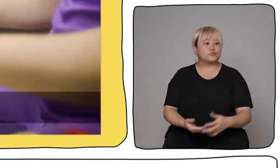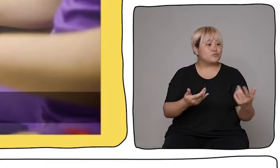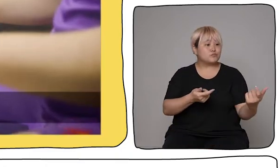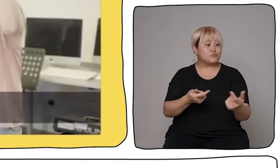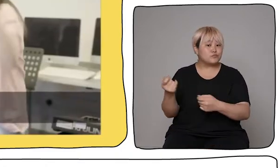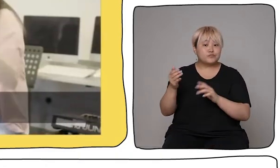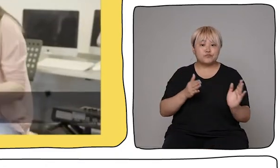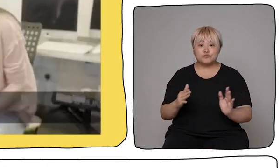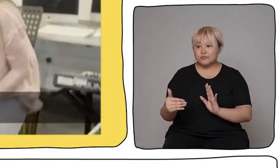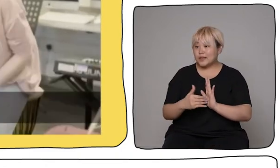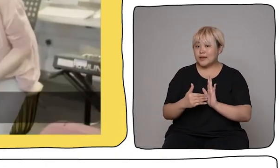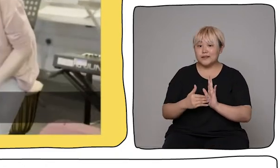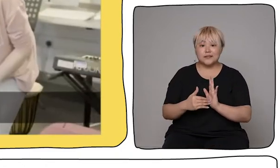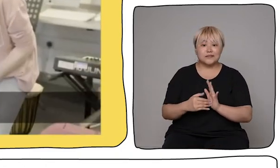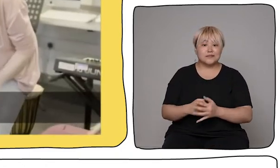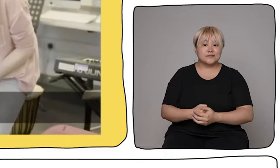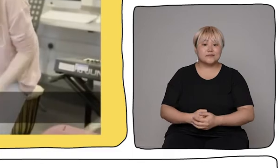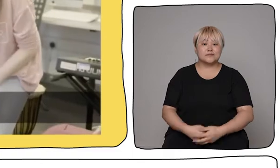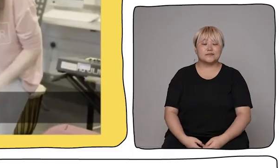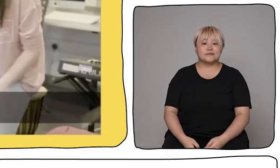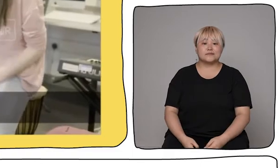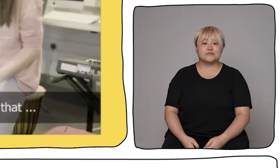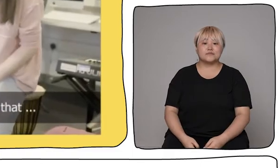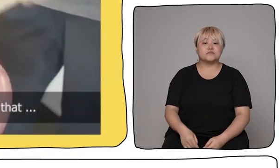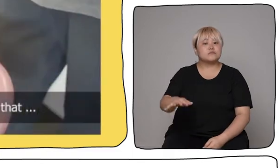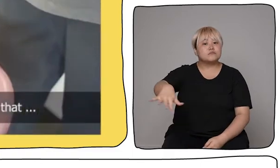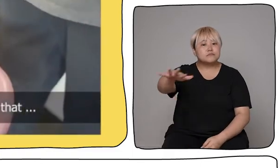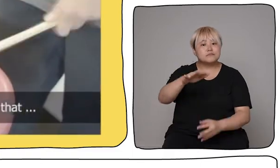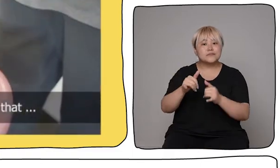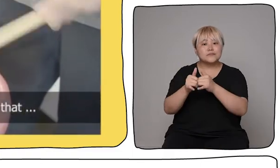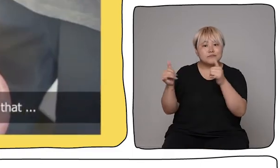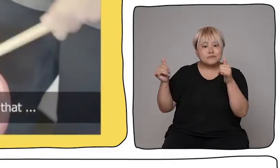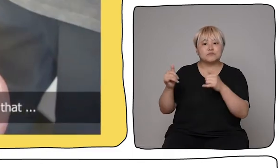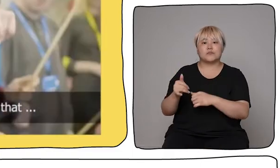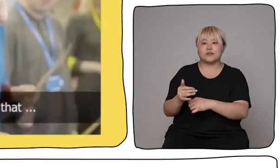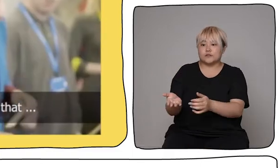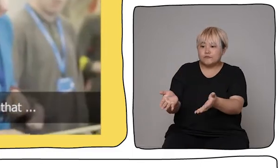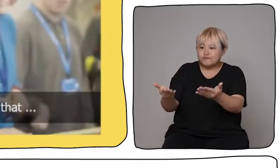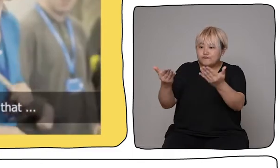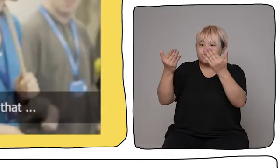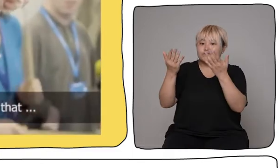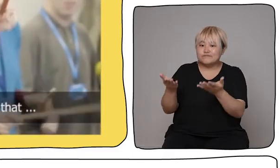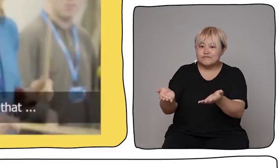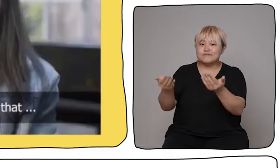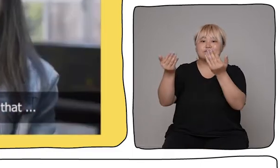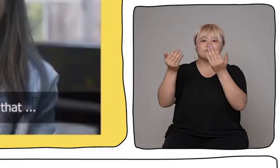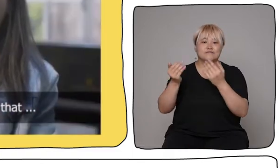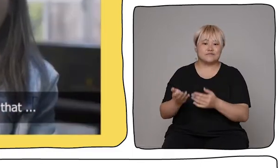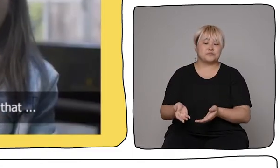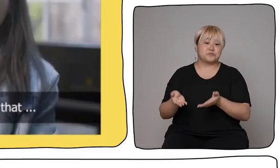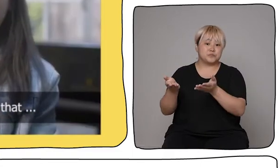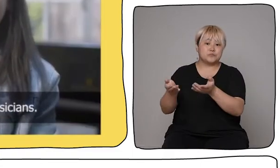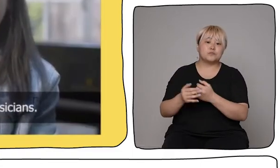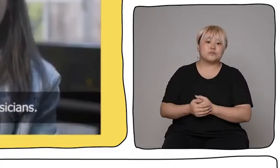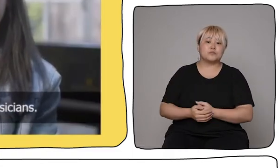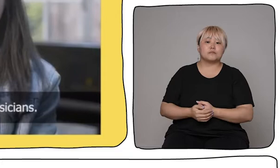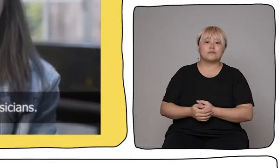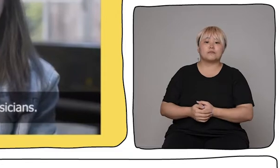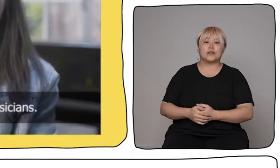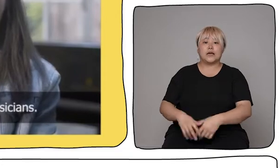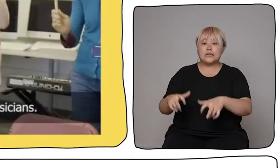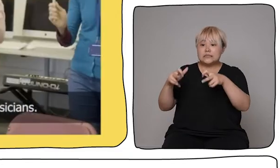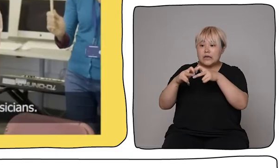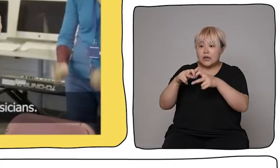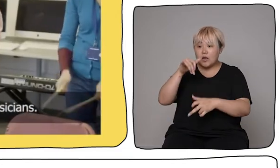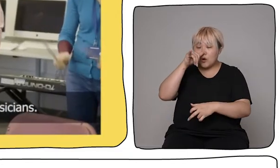hope to inspire them and show them that our disabilities